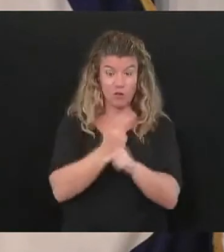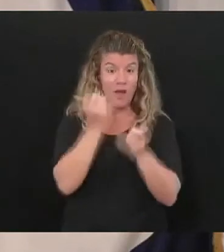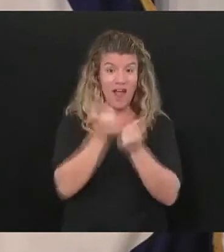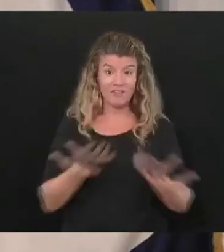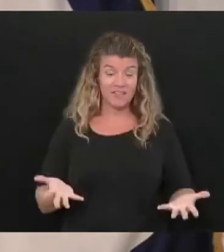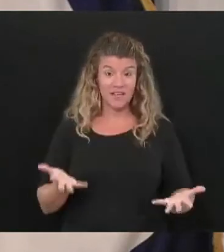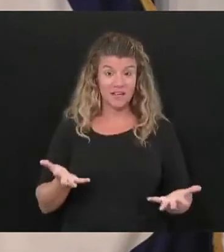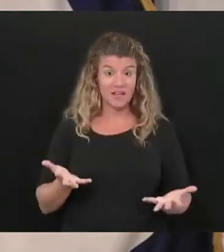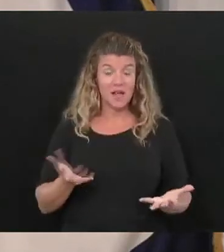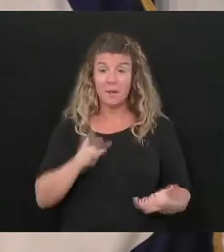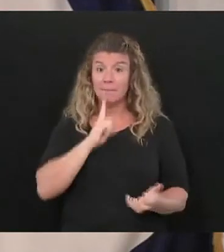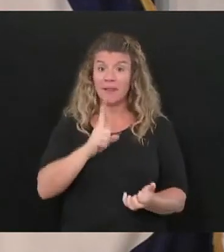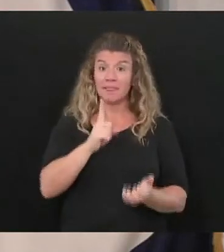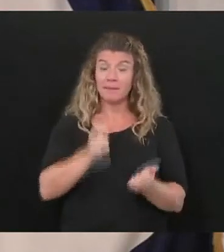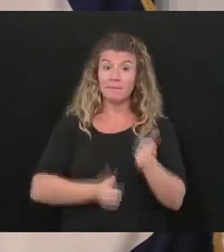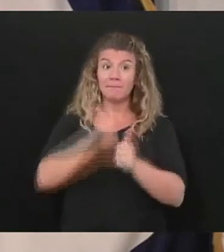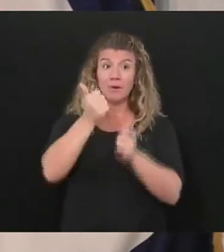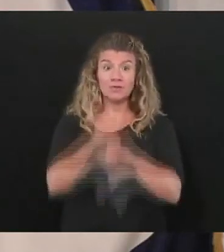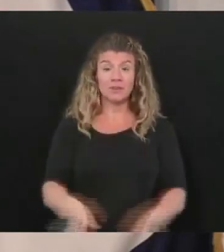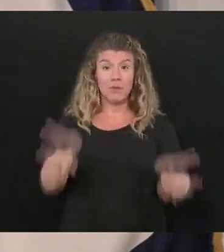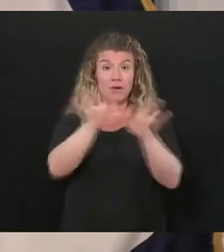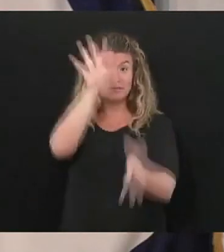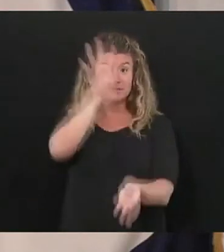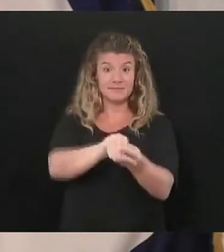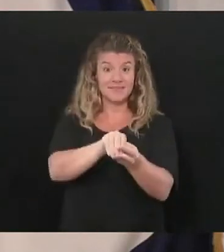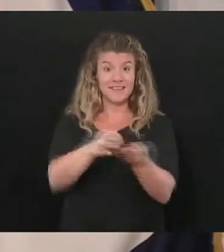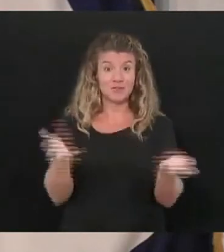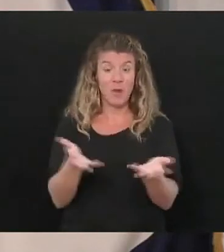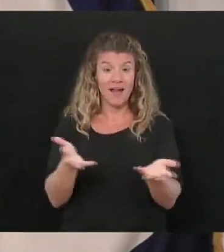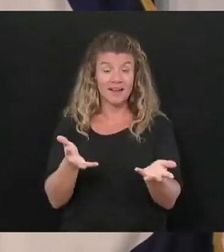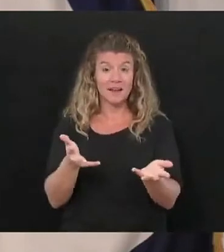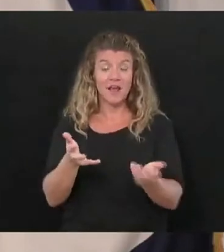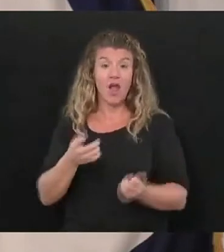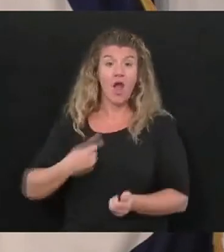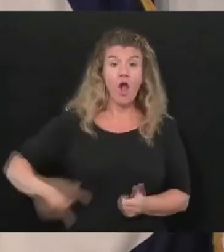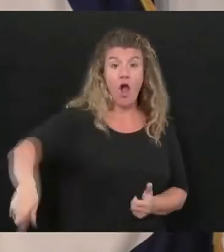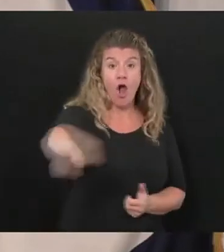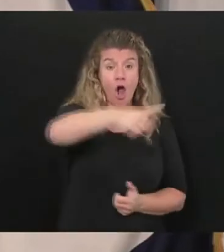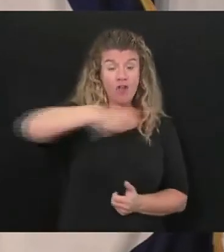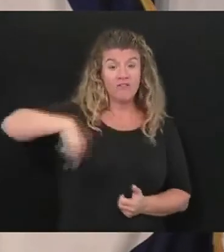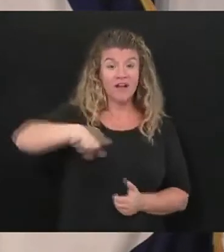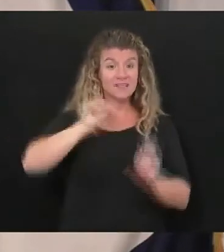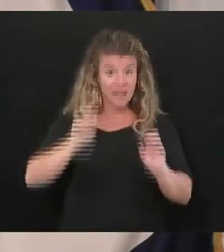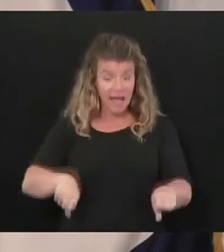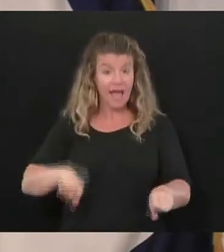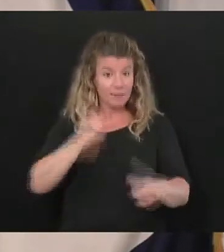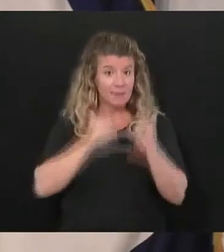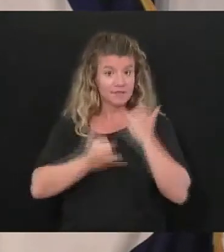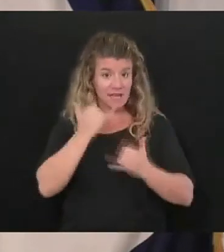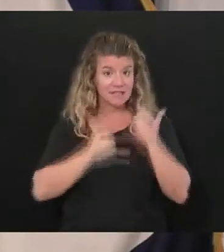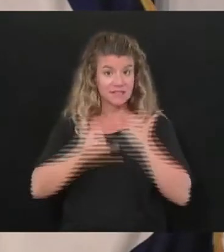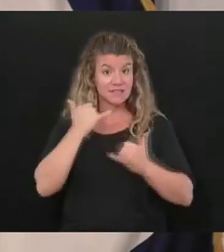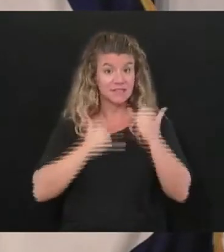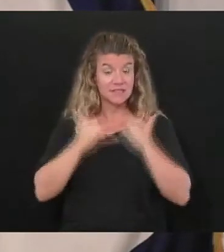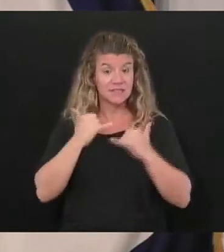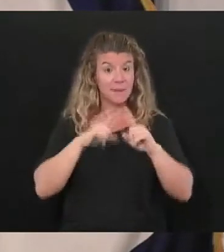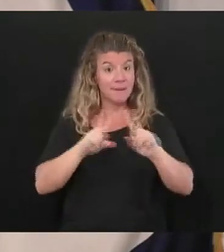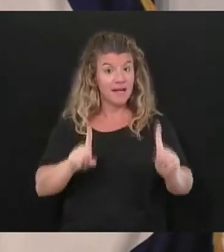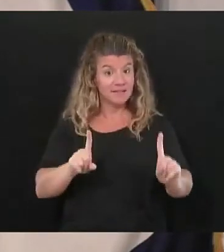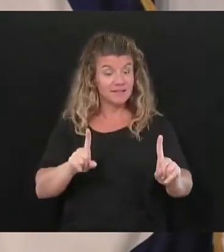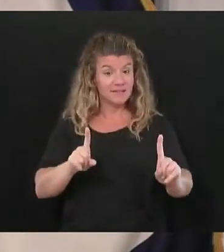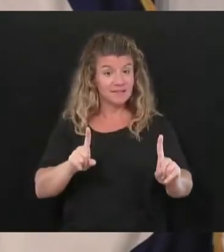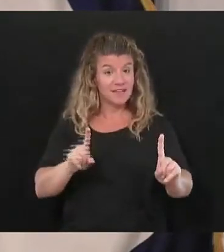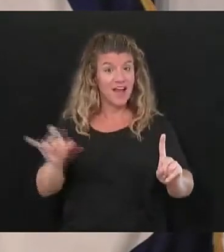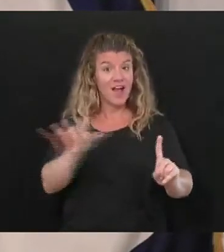whole thing is all of us all of us are subject to make mistakes but at the same time